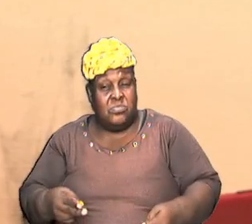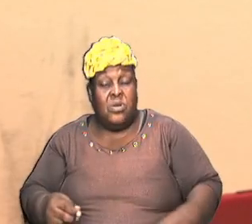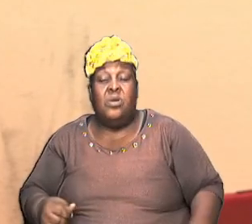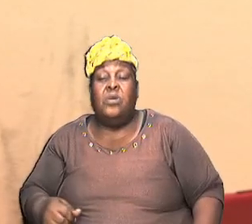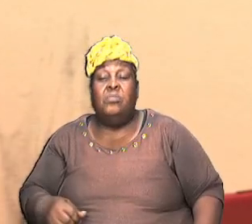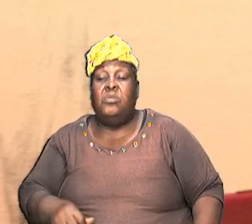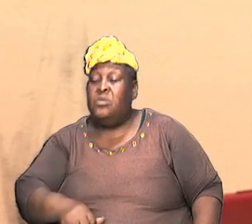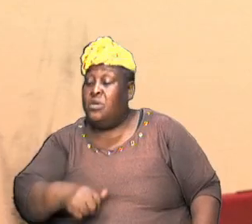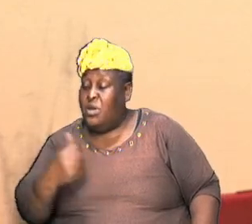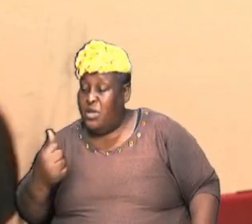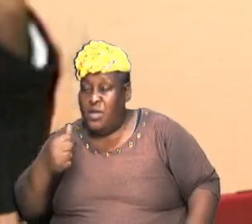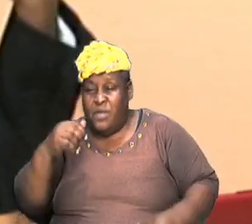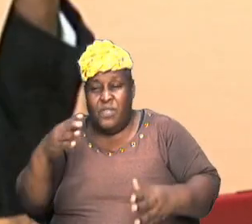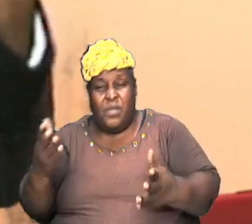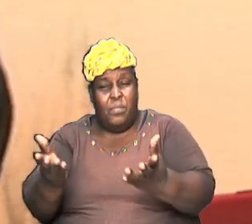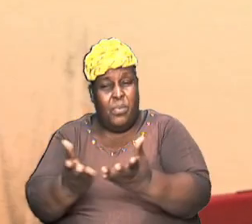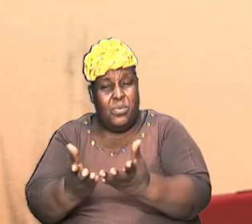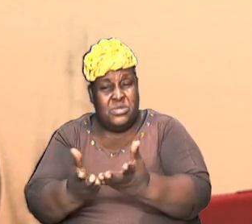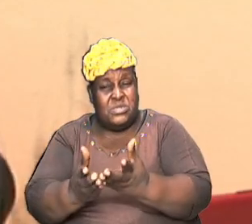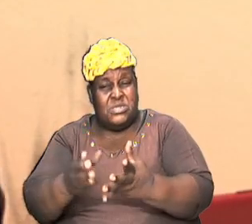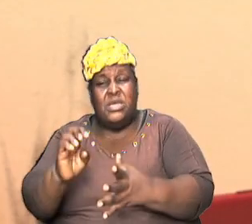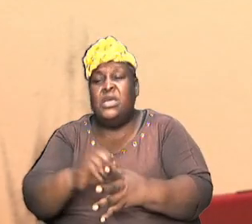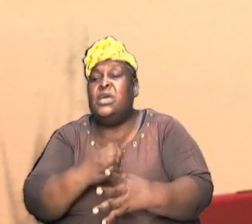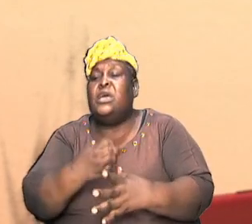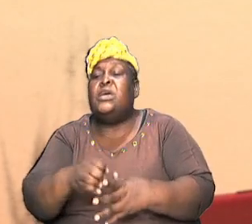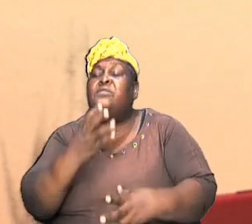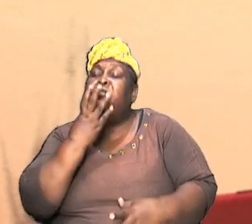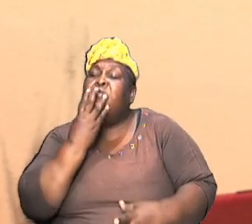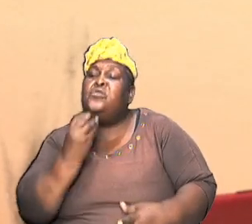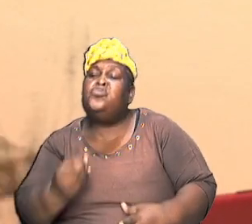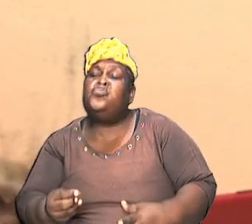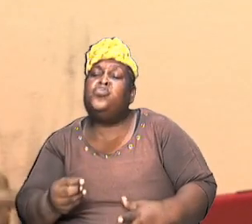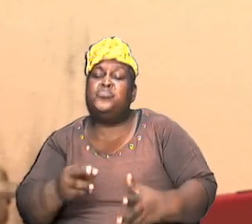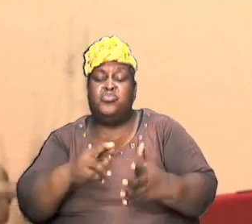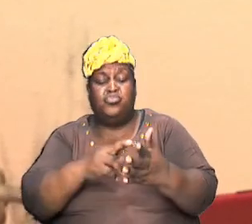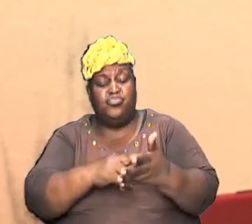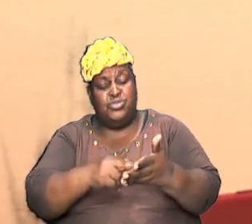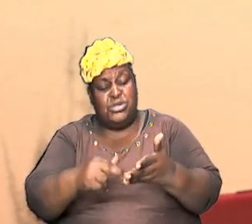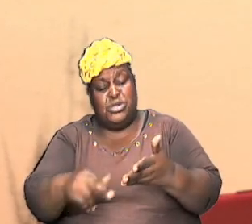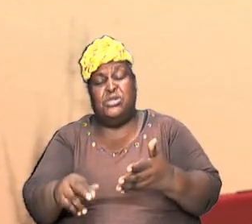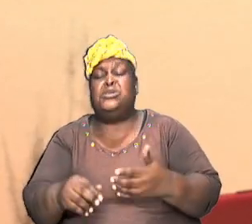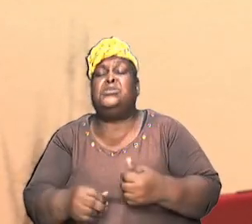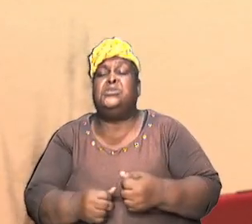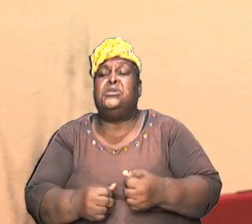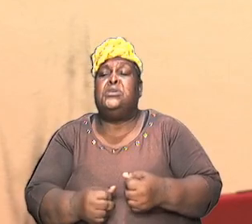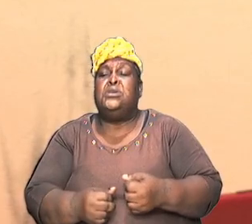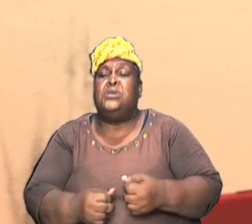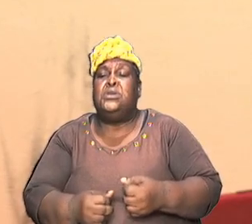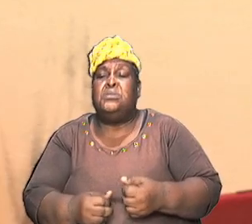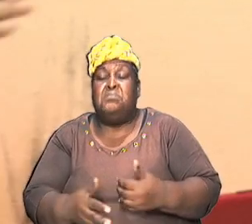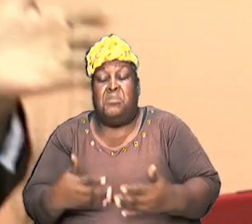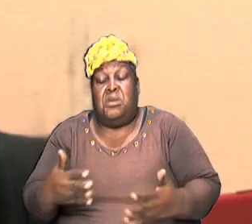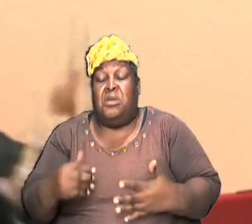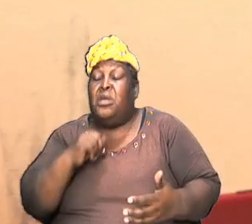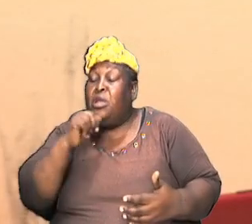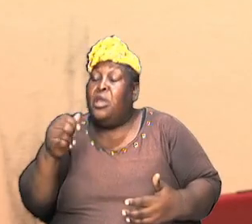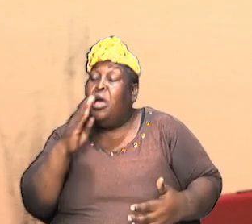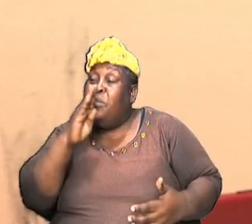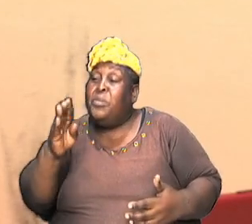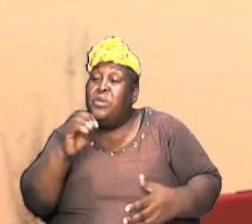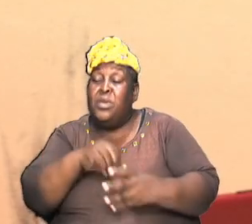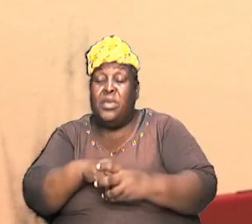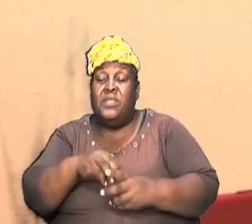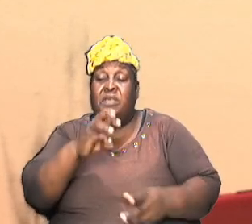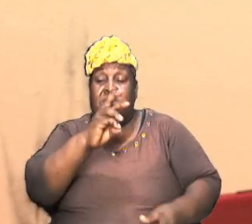there are other books that even the Jews themselves read and revered it might not be in the 66 books that we